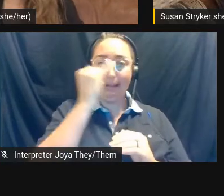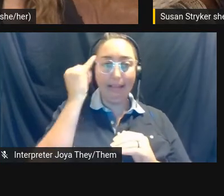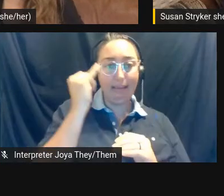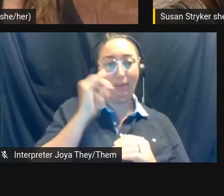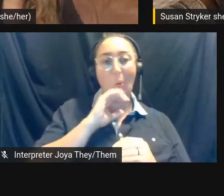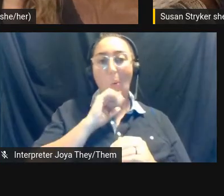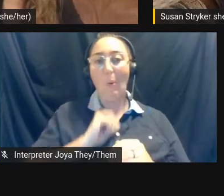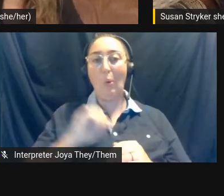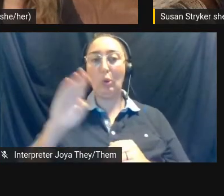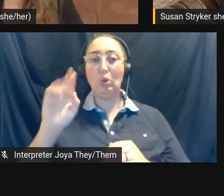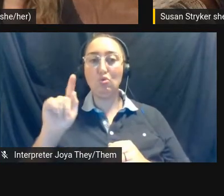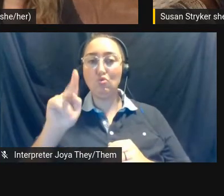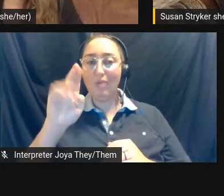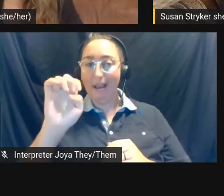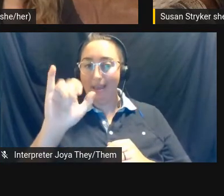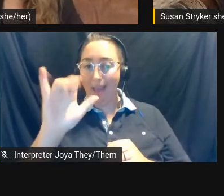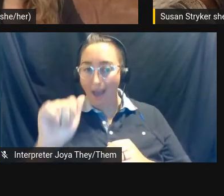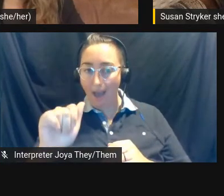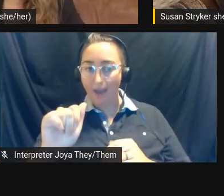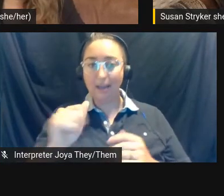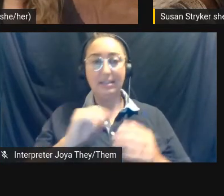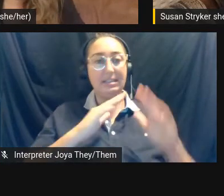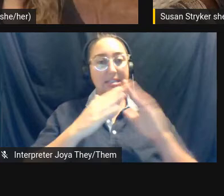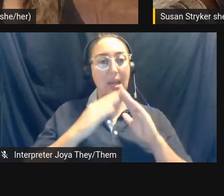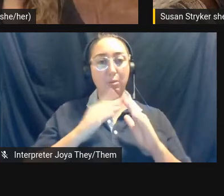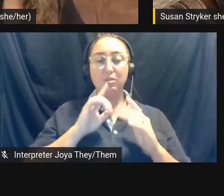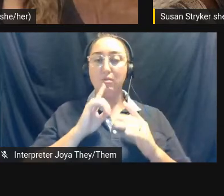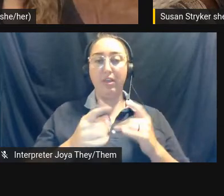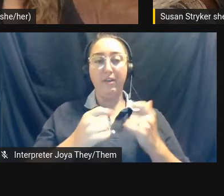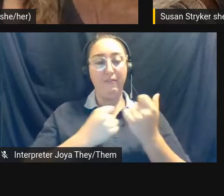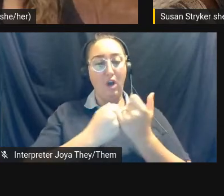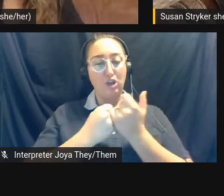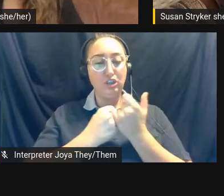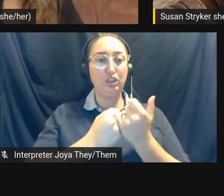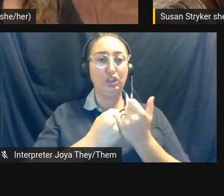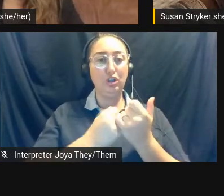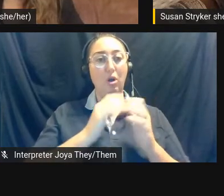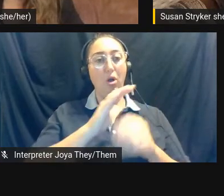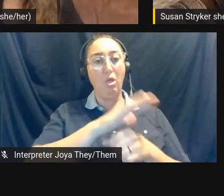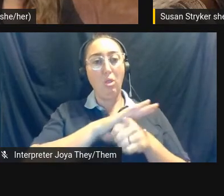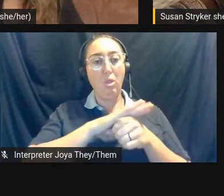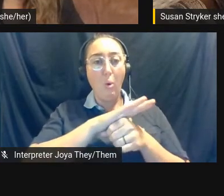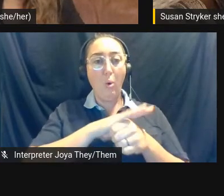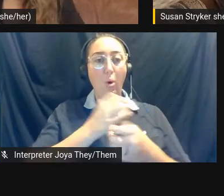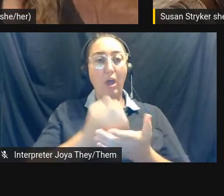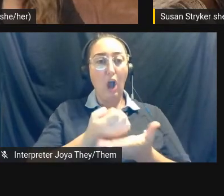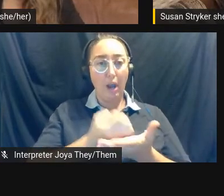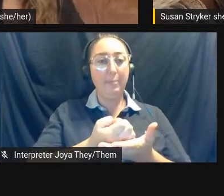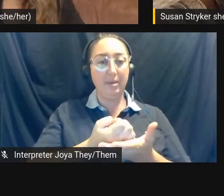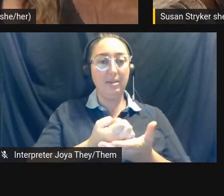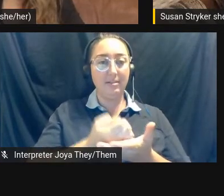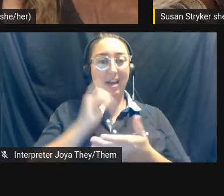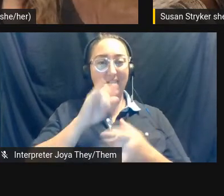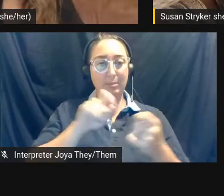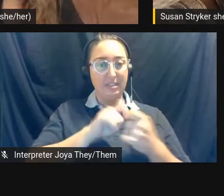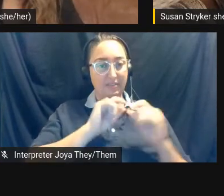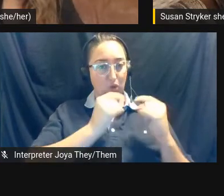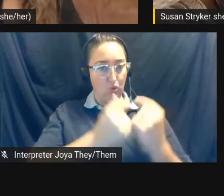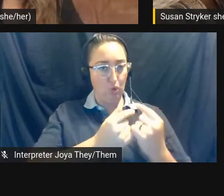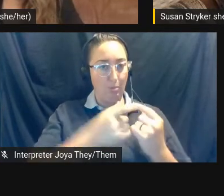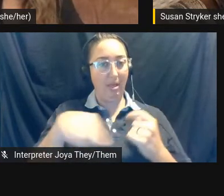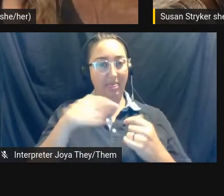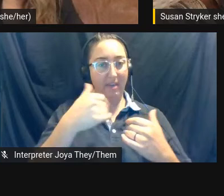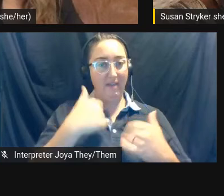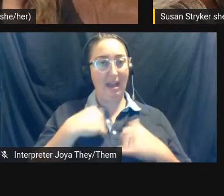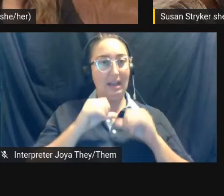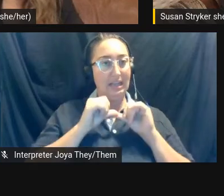neighborhoods that foster the local economy of a group that have had a